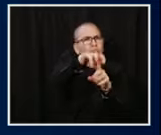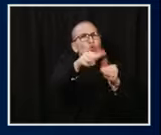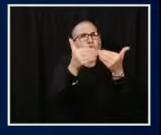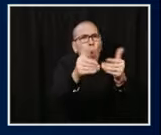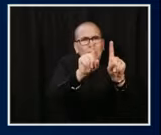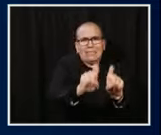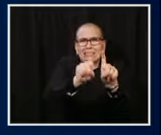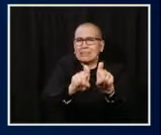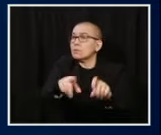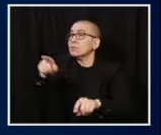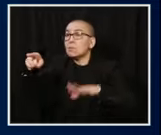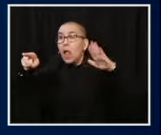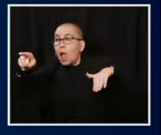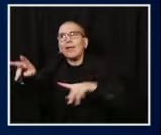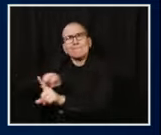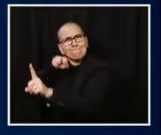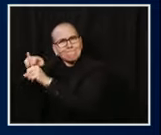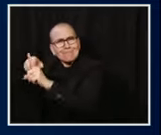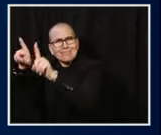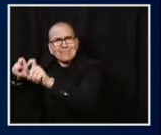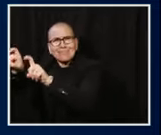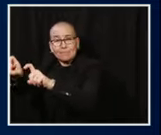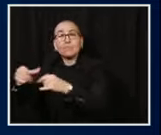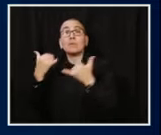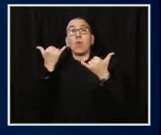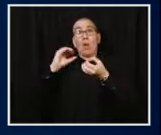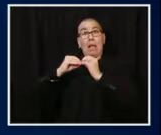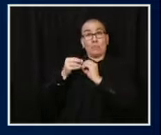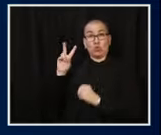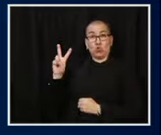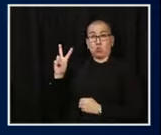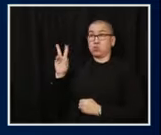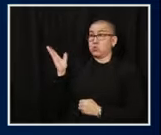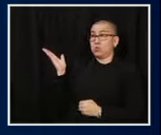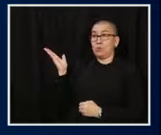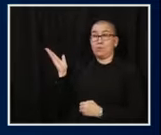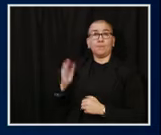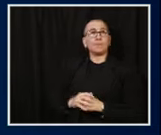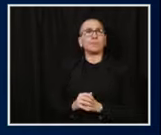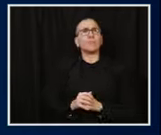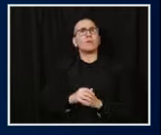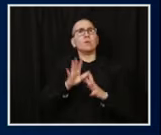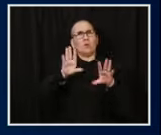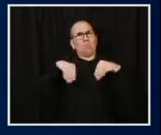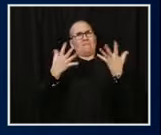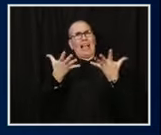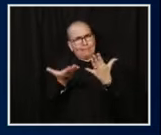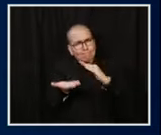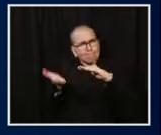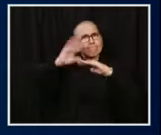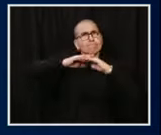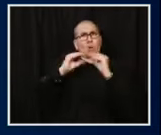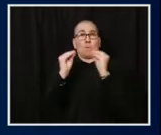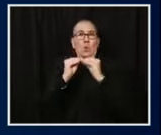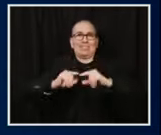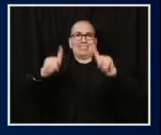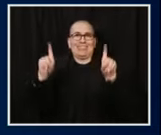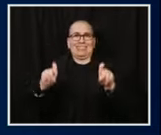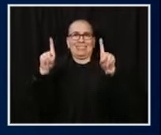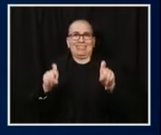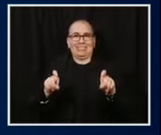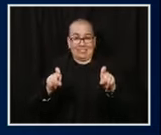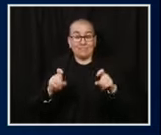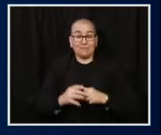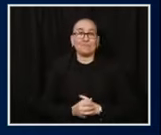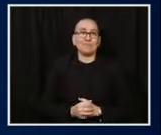was to not only increase the testing supplies, but also to troubleshoot to help clear barriers for